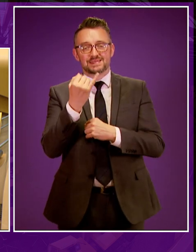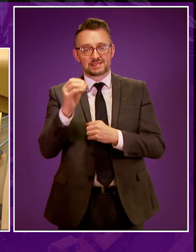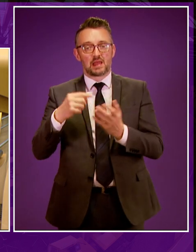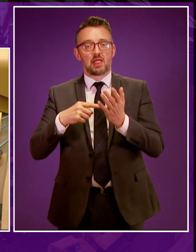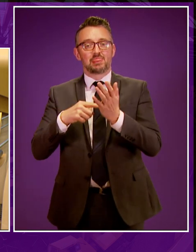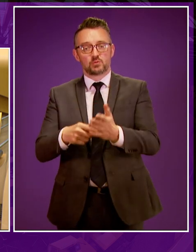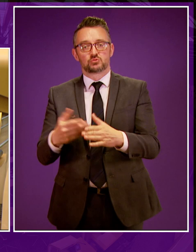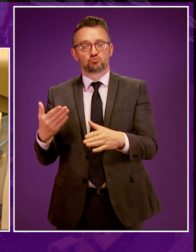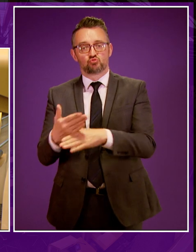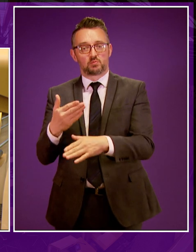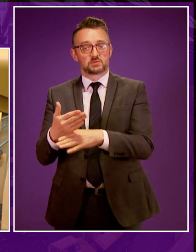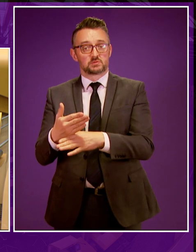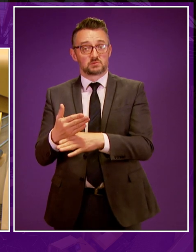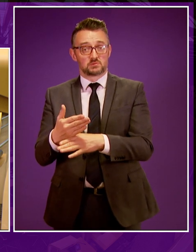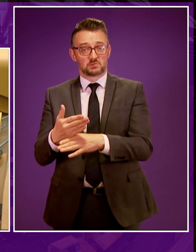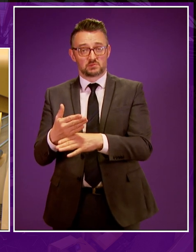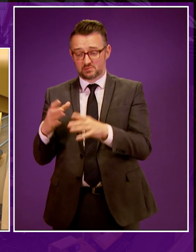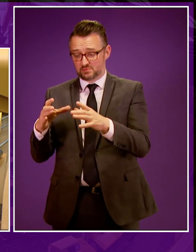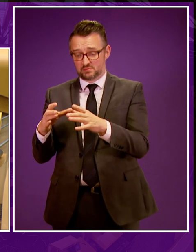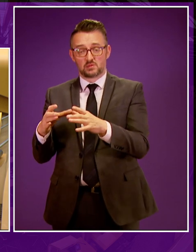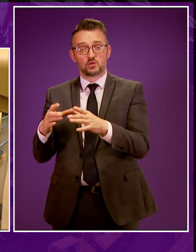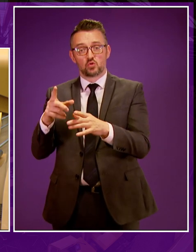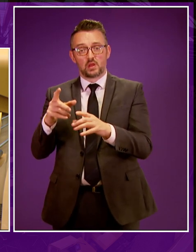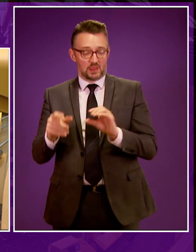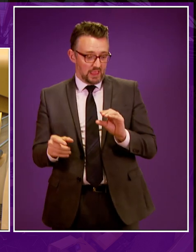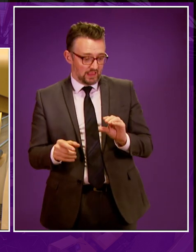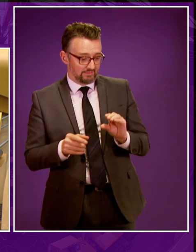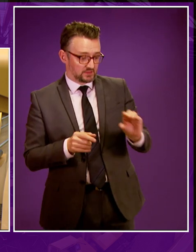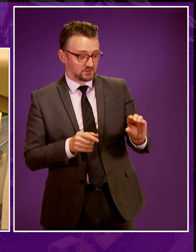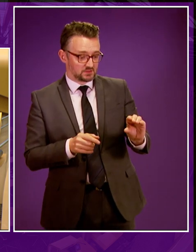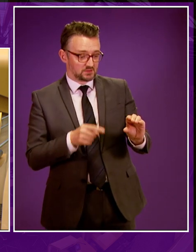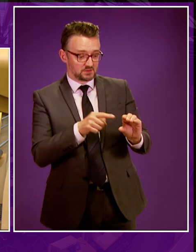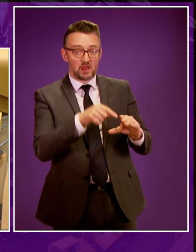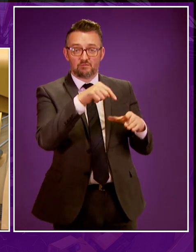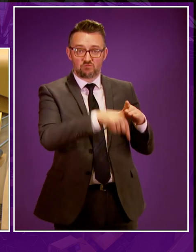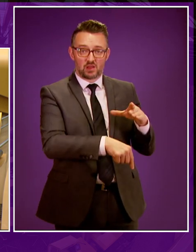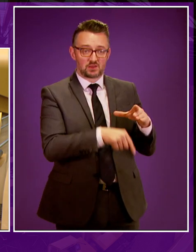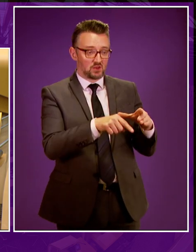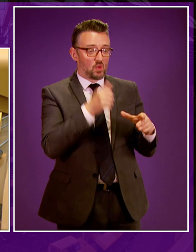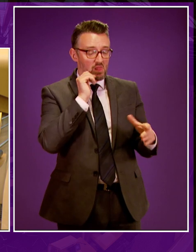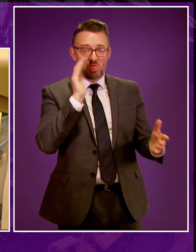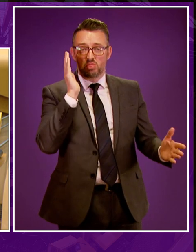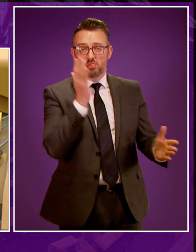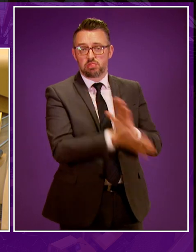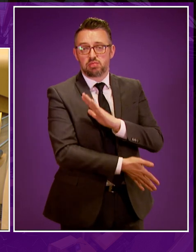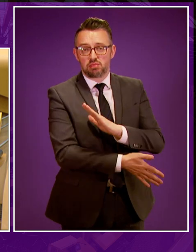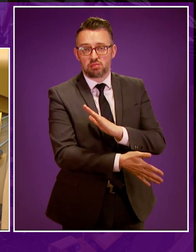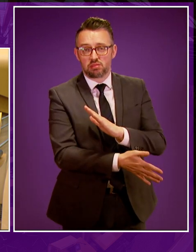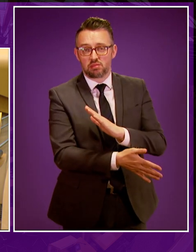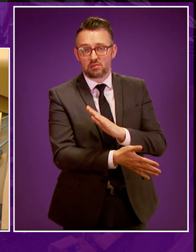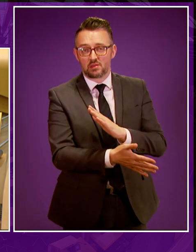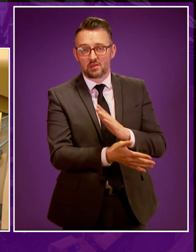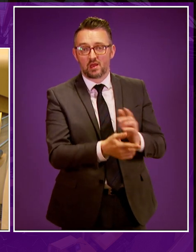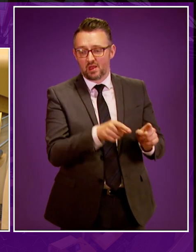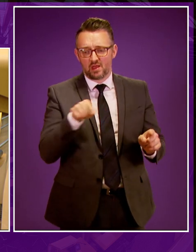direct jobs alone. So to invest in one industry proven to devastate a much more valuable